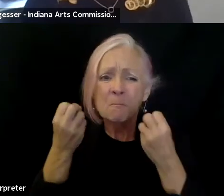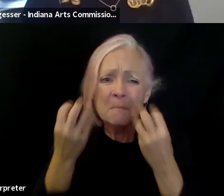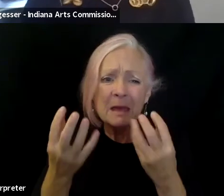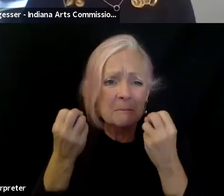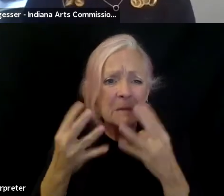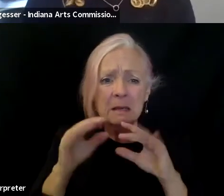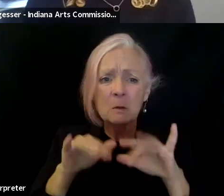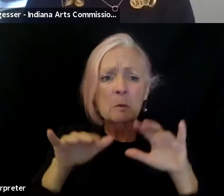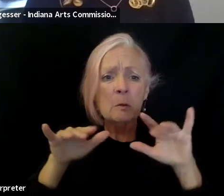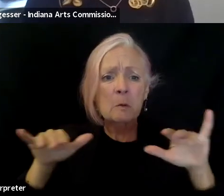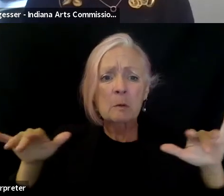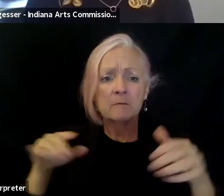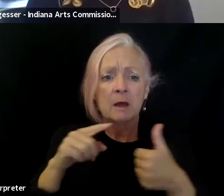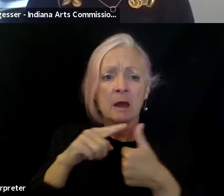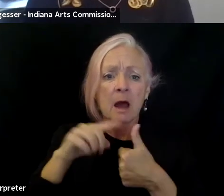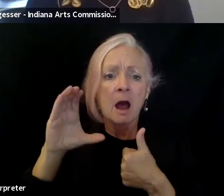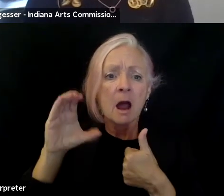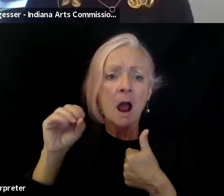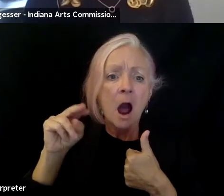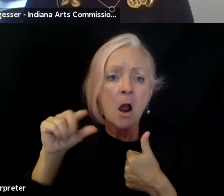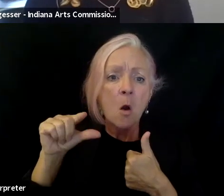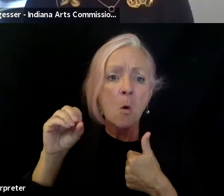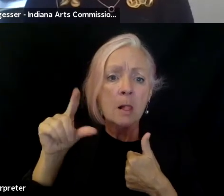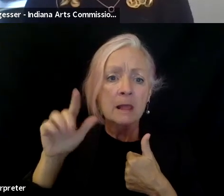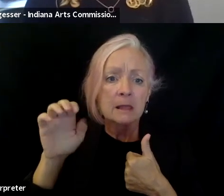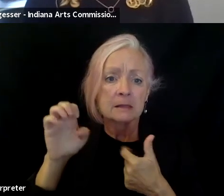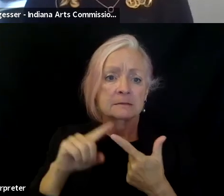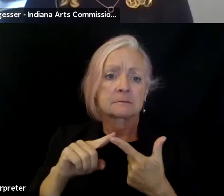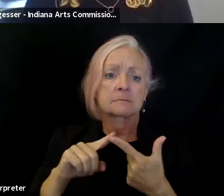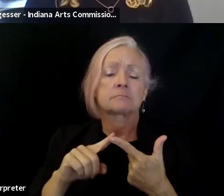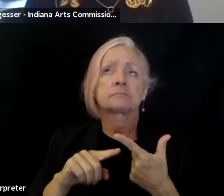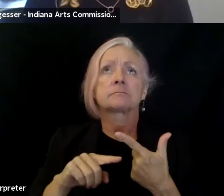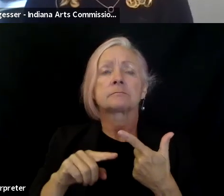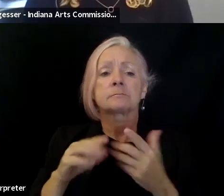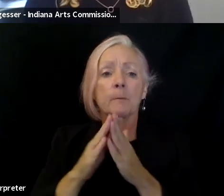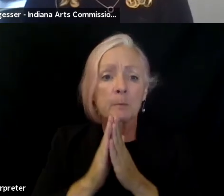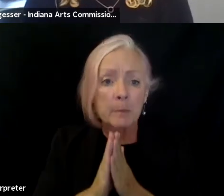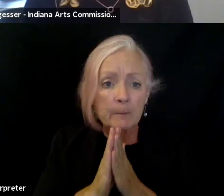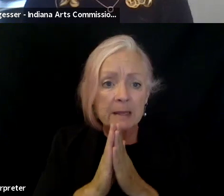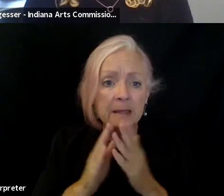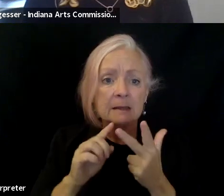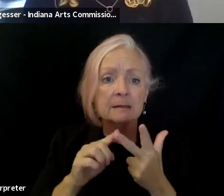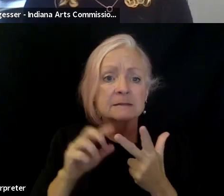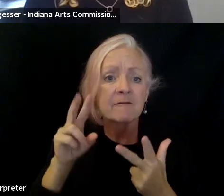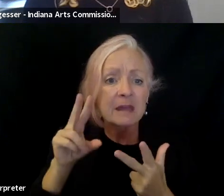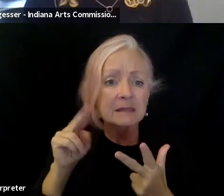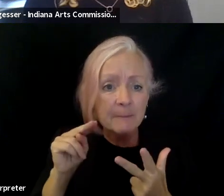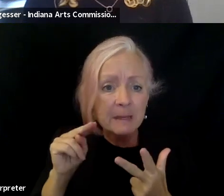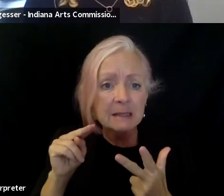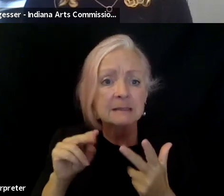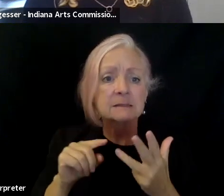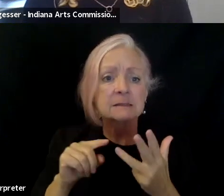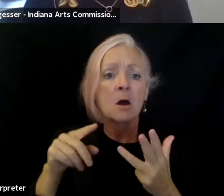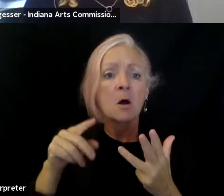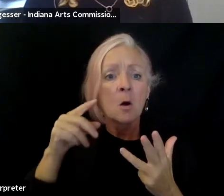Congolese, we have, um, uh, you know, of course, Burmese and Vietnamese, Korean, and all